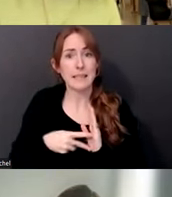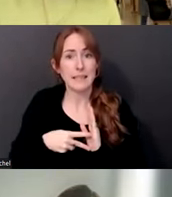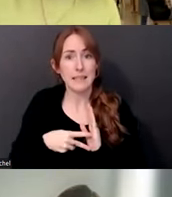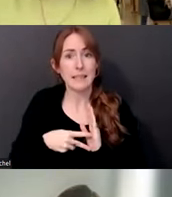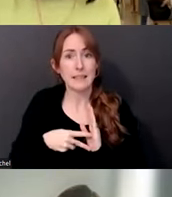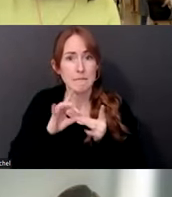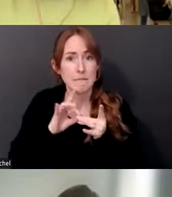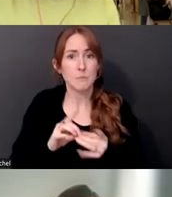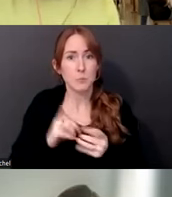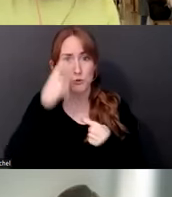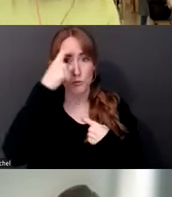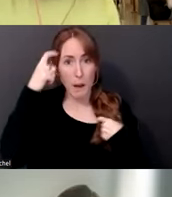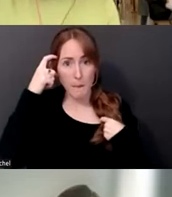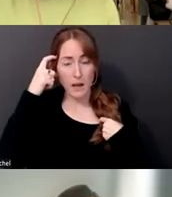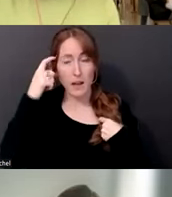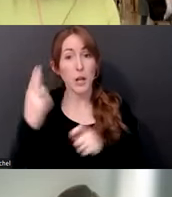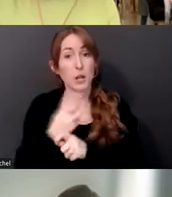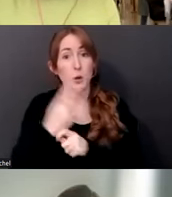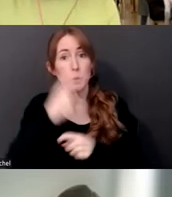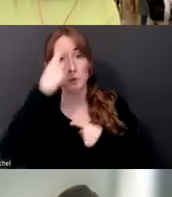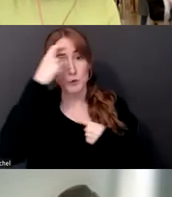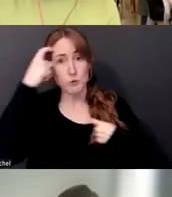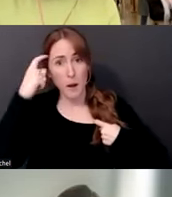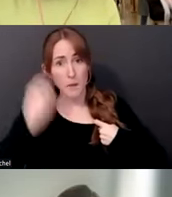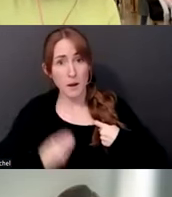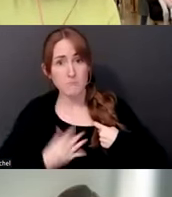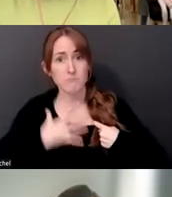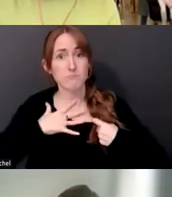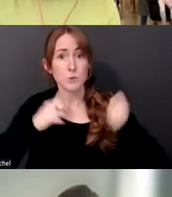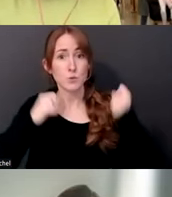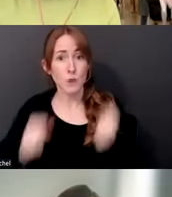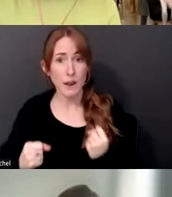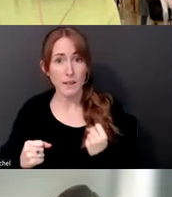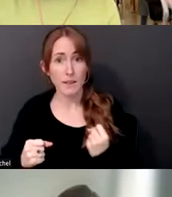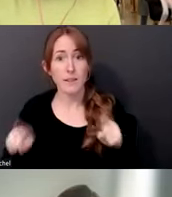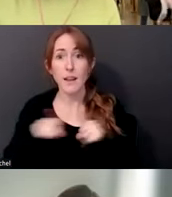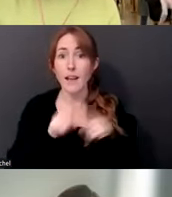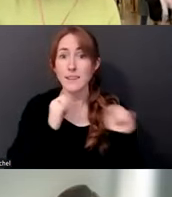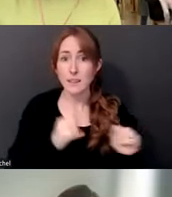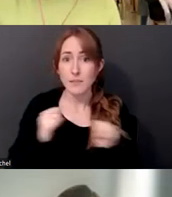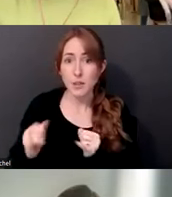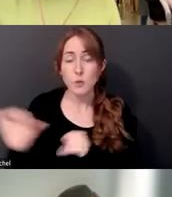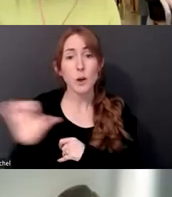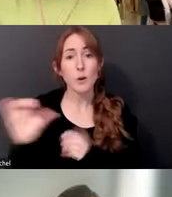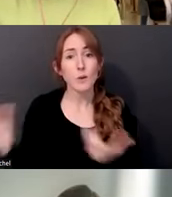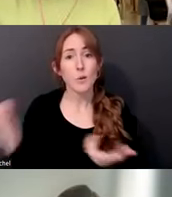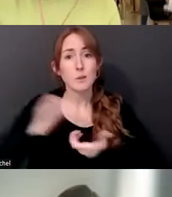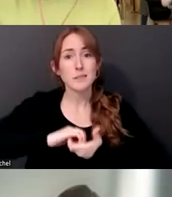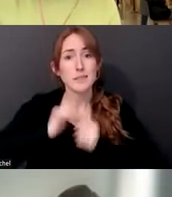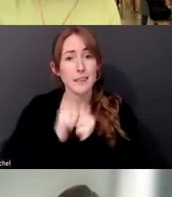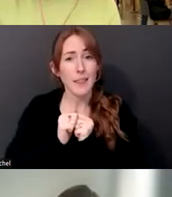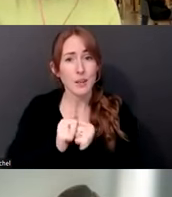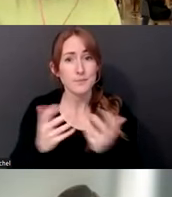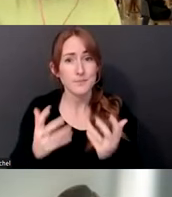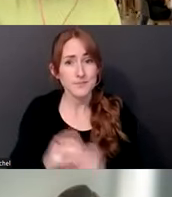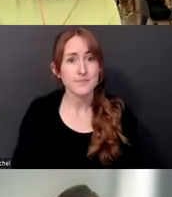and draw strength from it in a, and not just as individuals, but collectively. Thank you. Thank you, Lynn. Um,